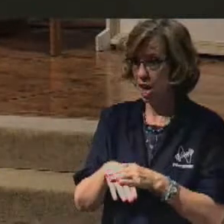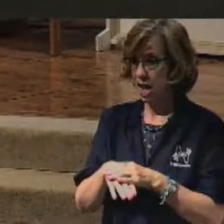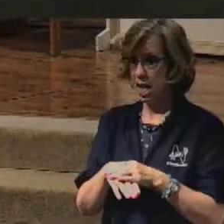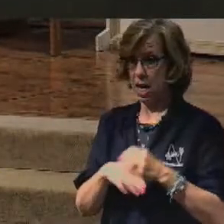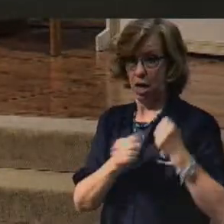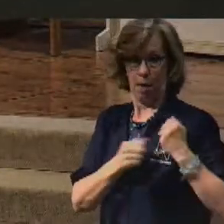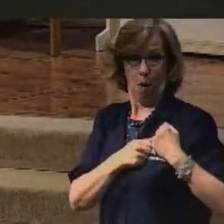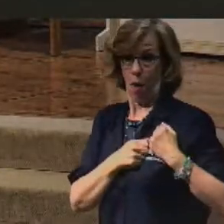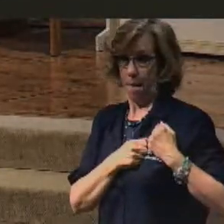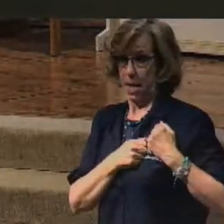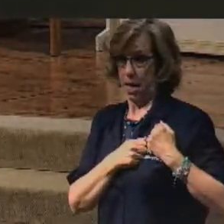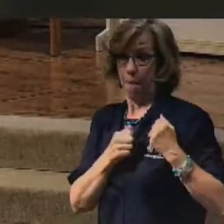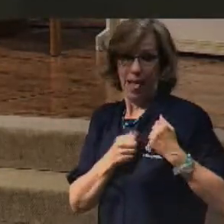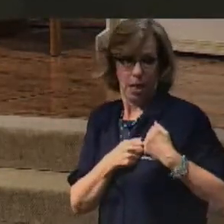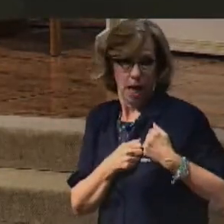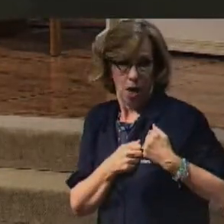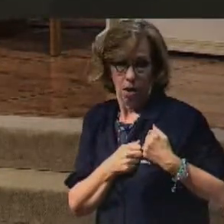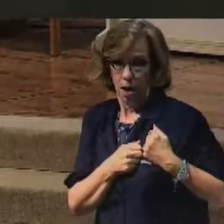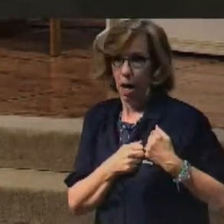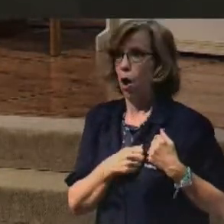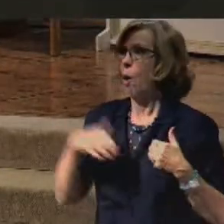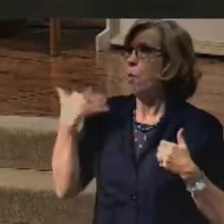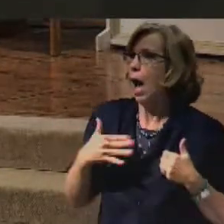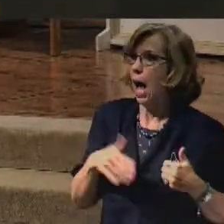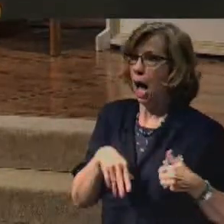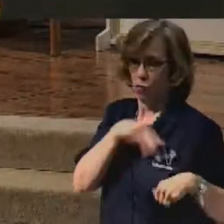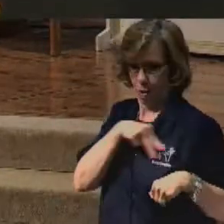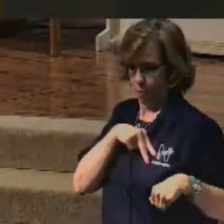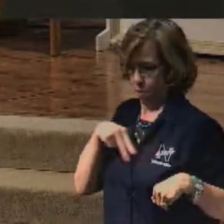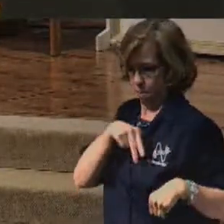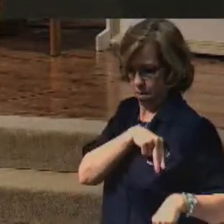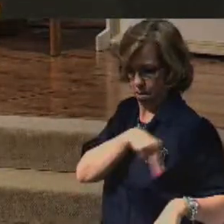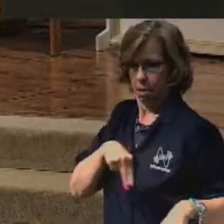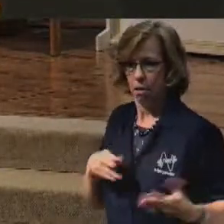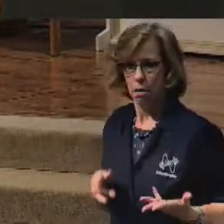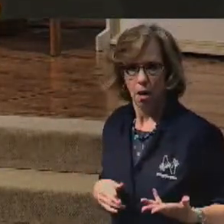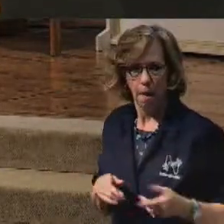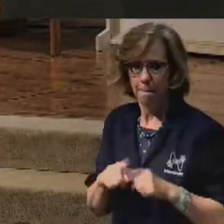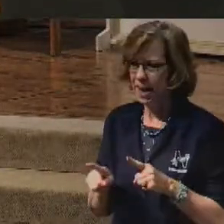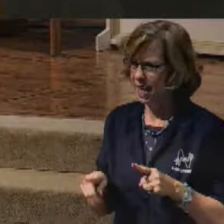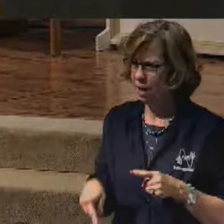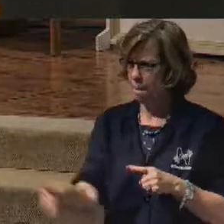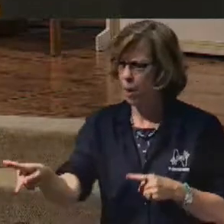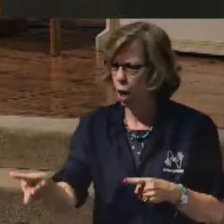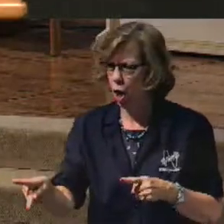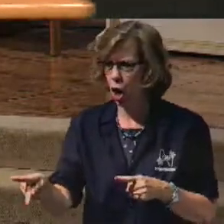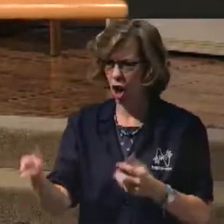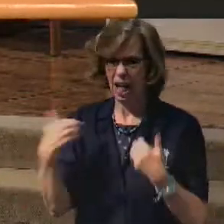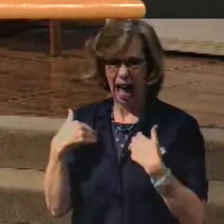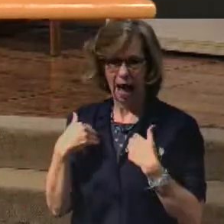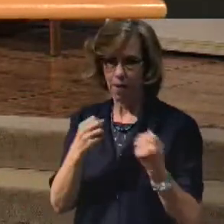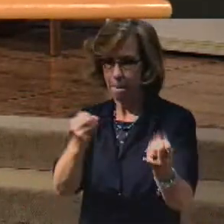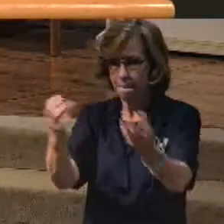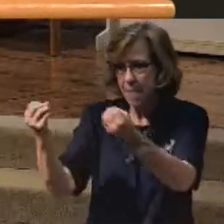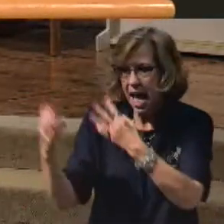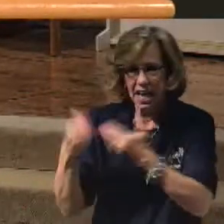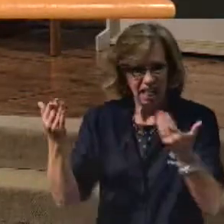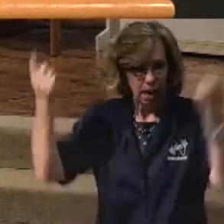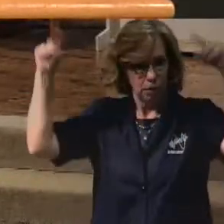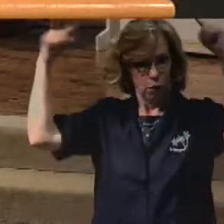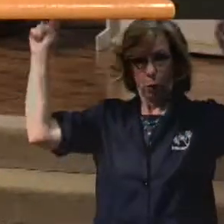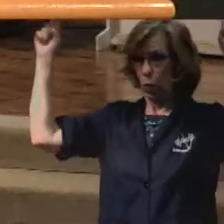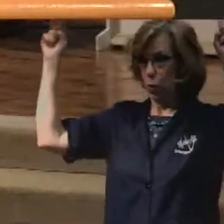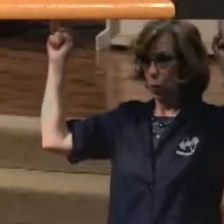that you earned. And we're so thankful for that. But the Apostle Paul, he had a lot of achievements in his past too.